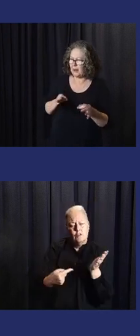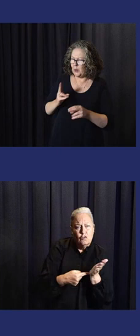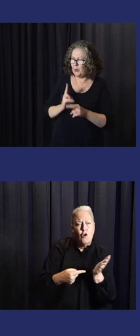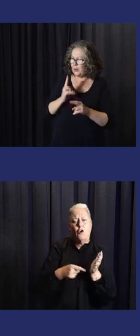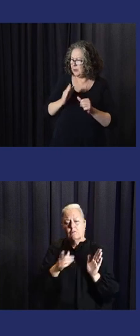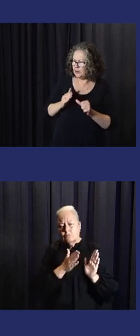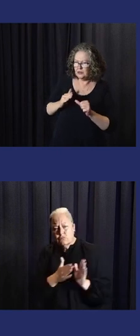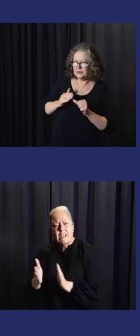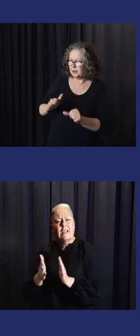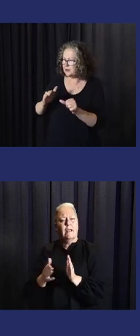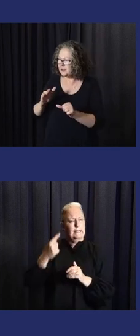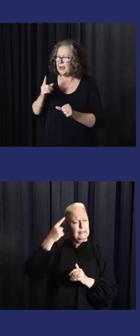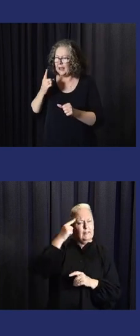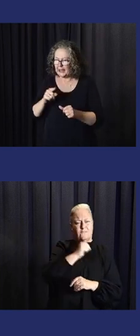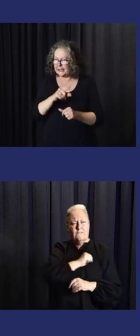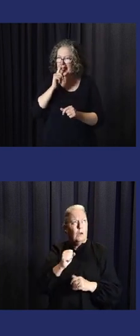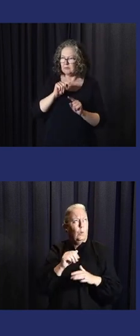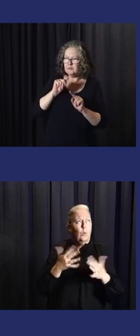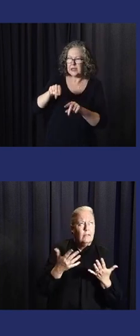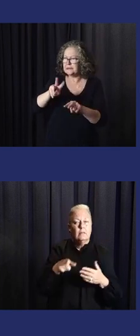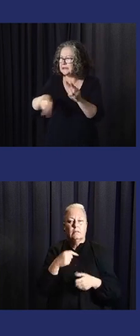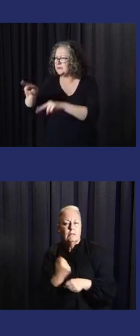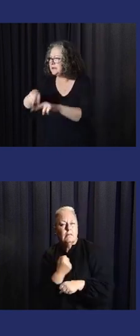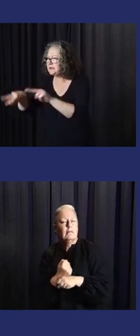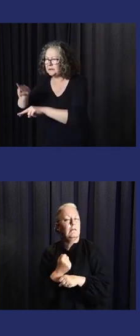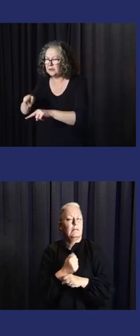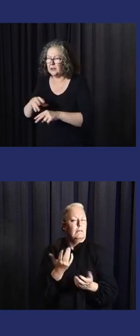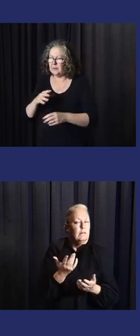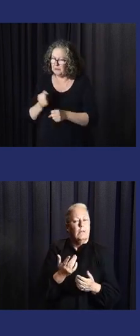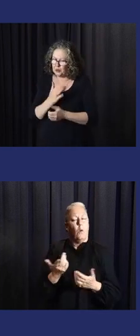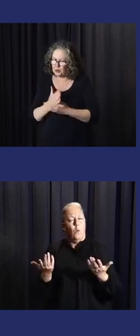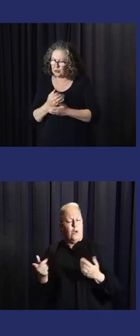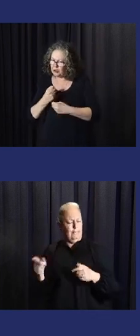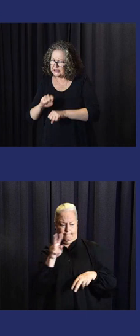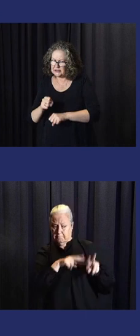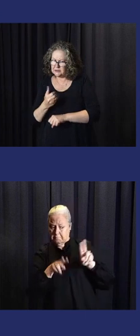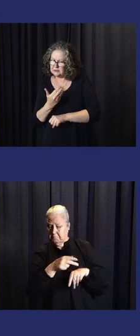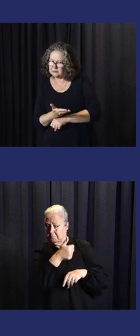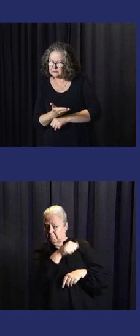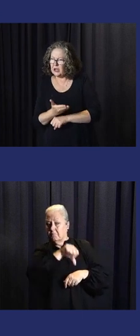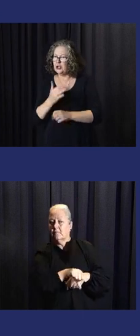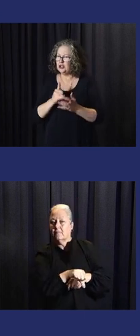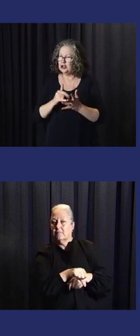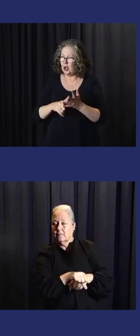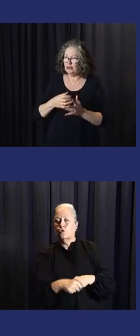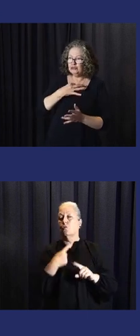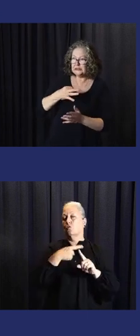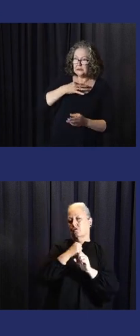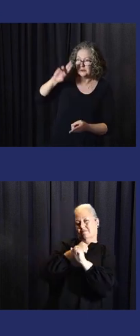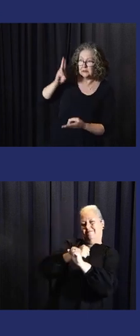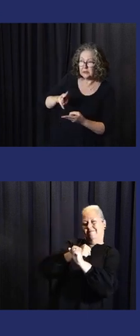with information and technology to be part of preparedness plans, rapid response and inclusive assessments.